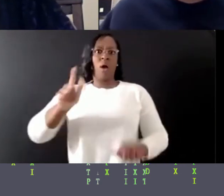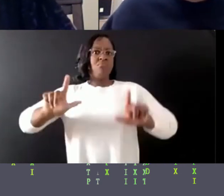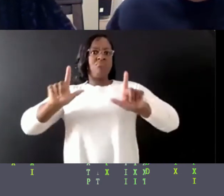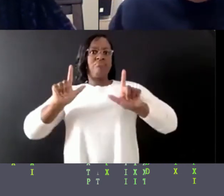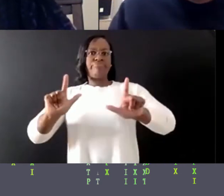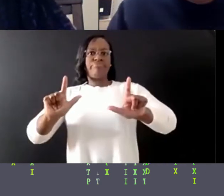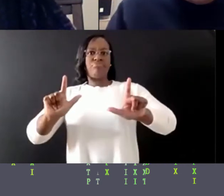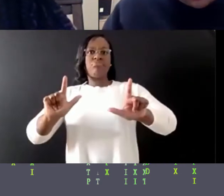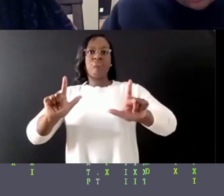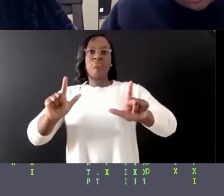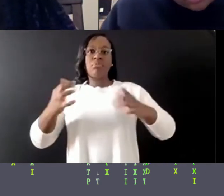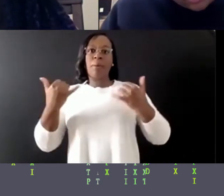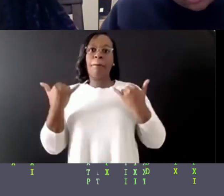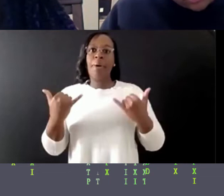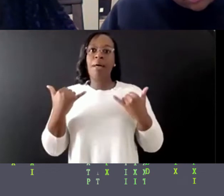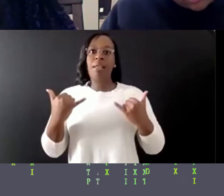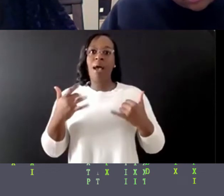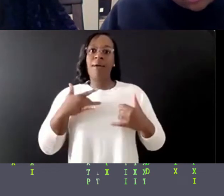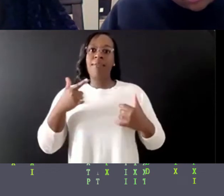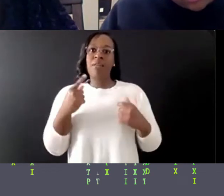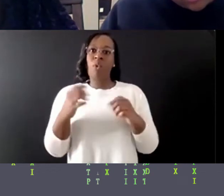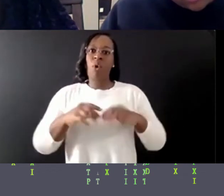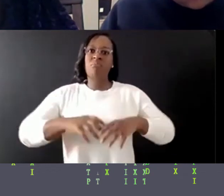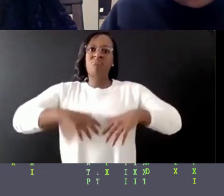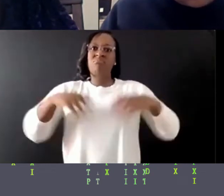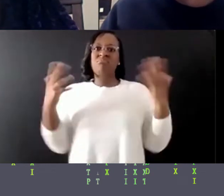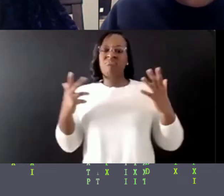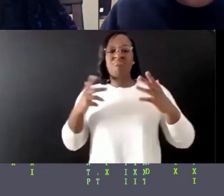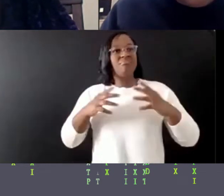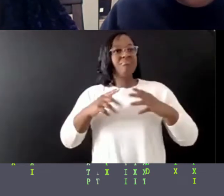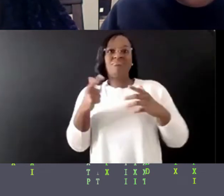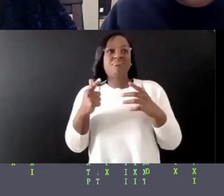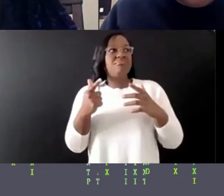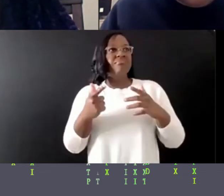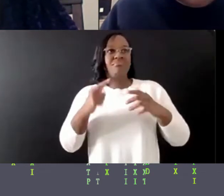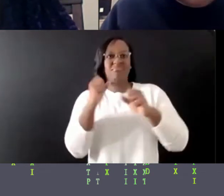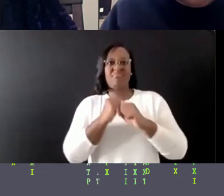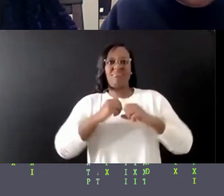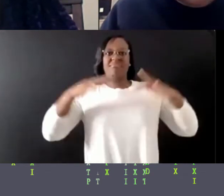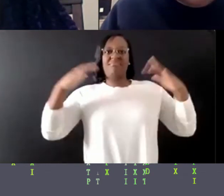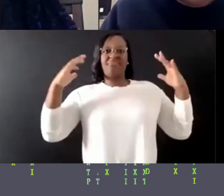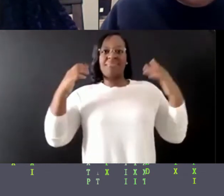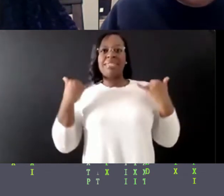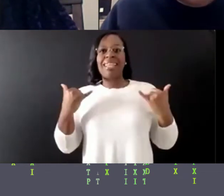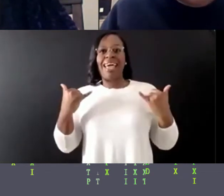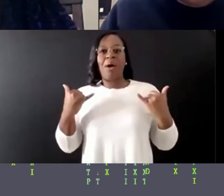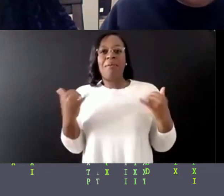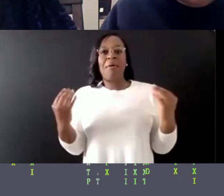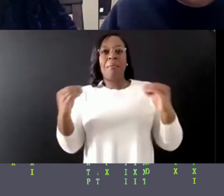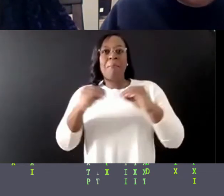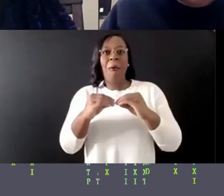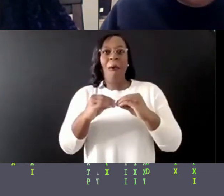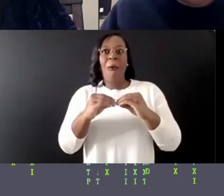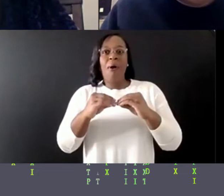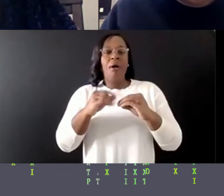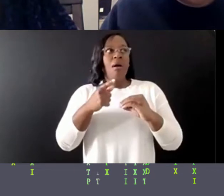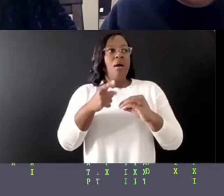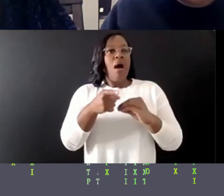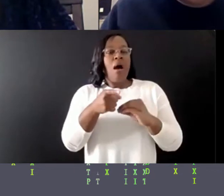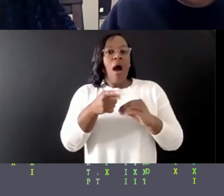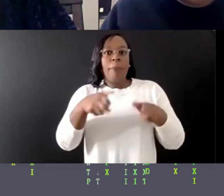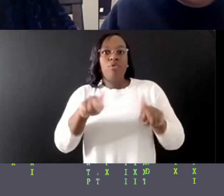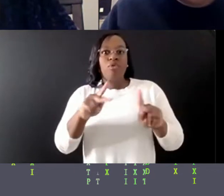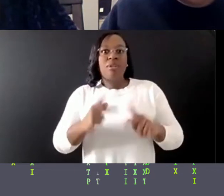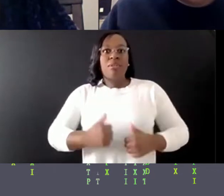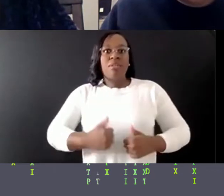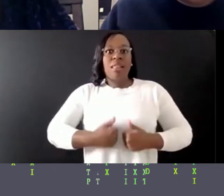use the word liberating because then I've been able to find mentorship or aspects of it in so many different facets, right? Um, so I